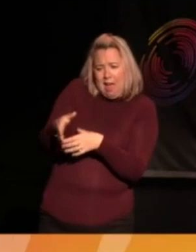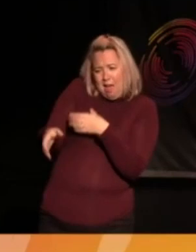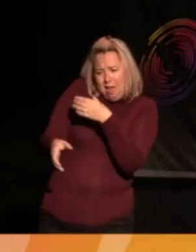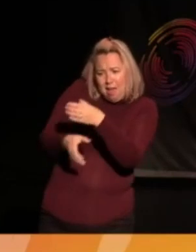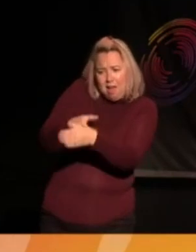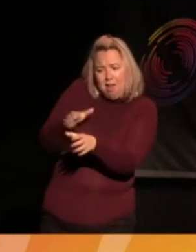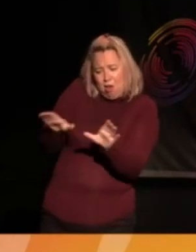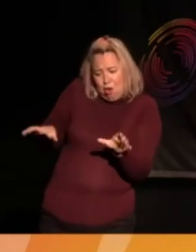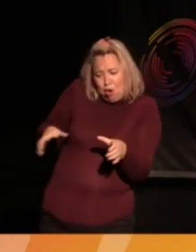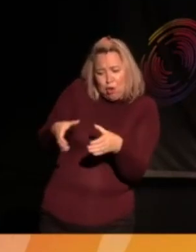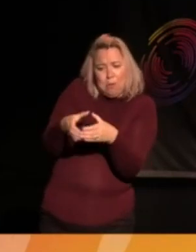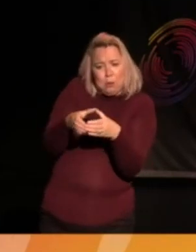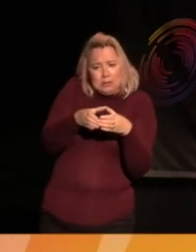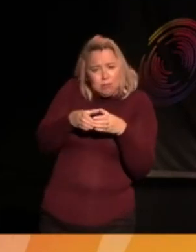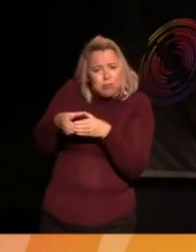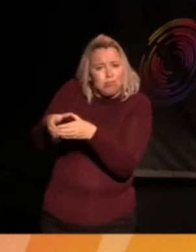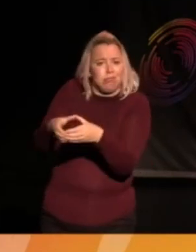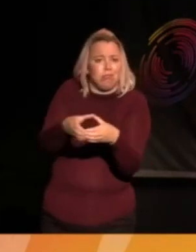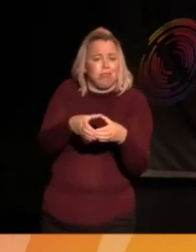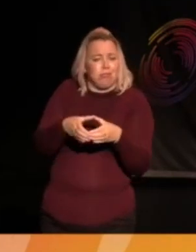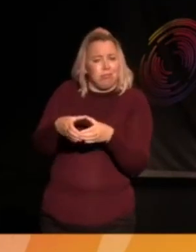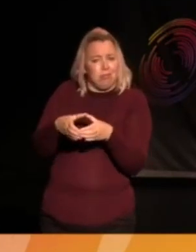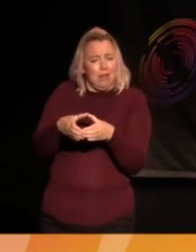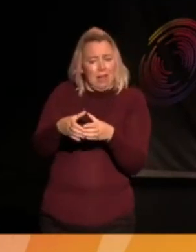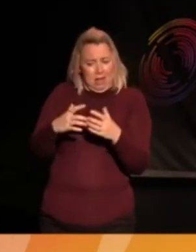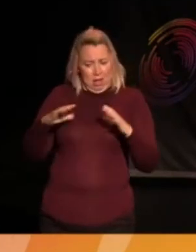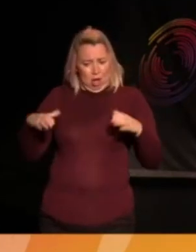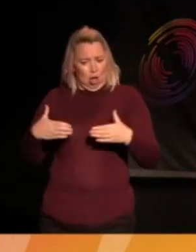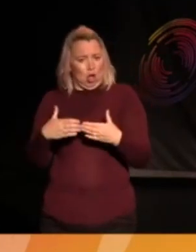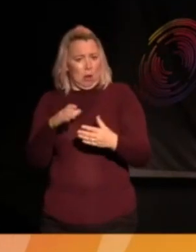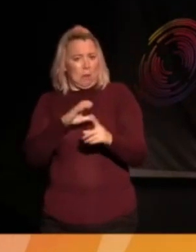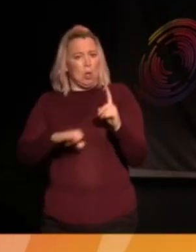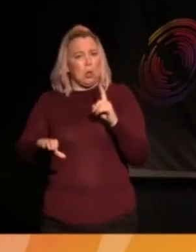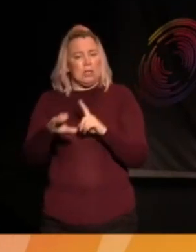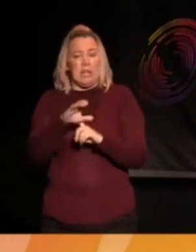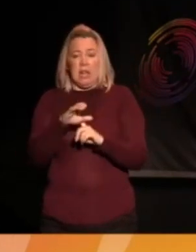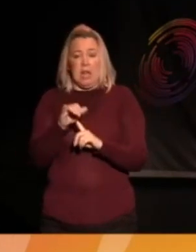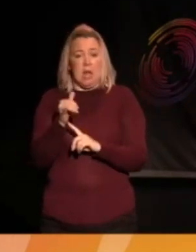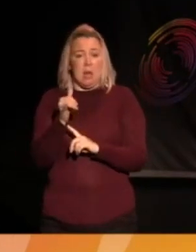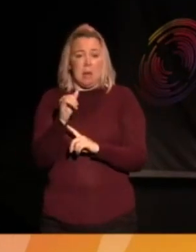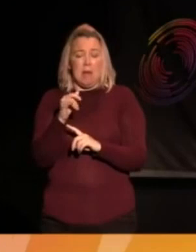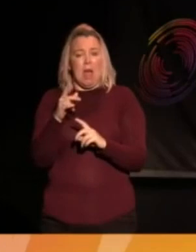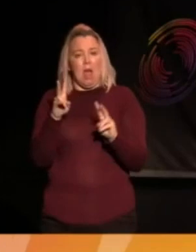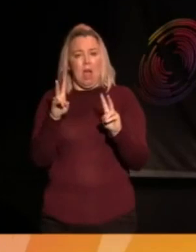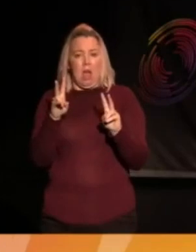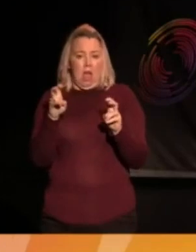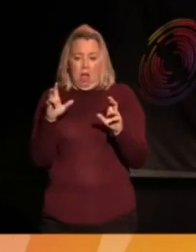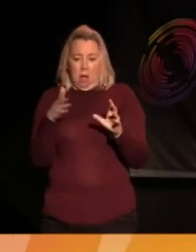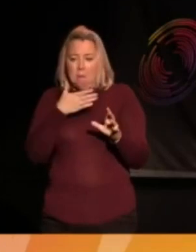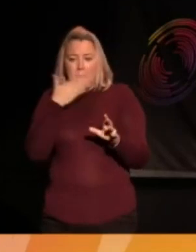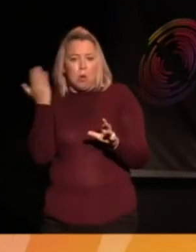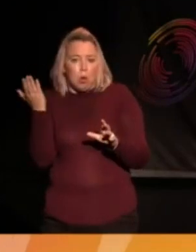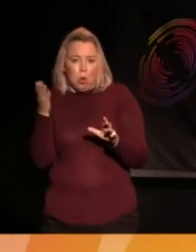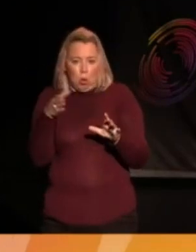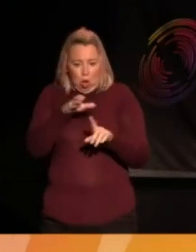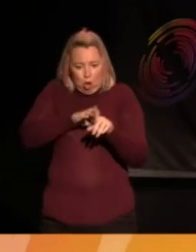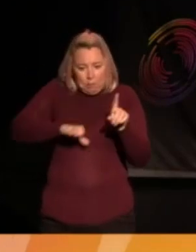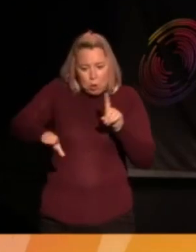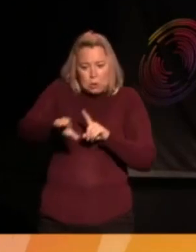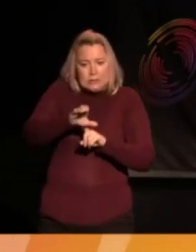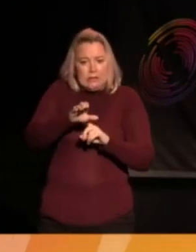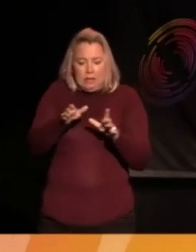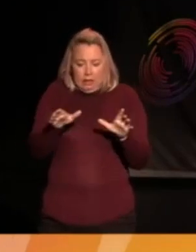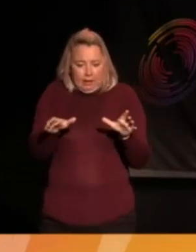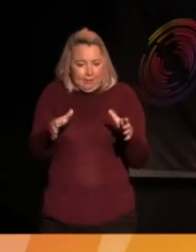community, that collective community and even the absence of collective community community effort